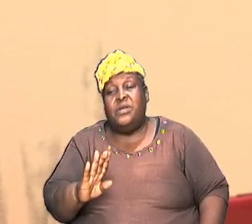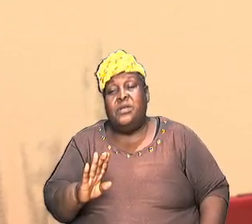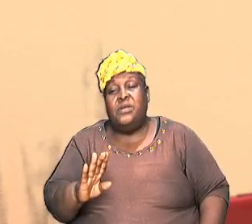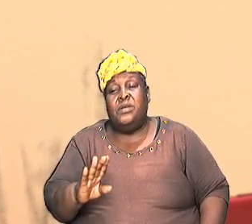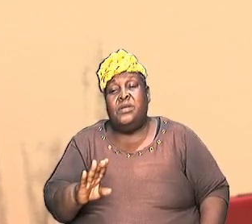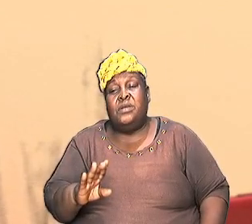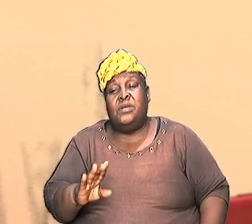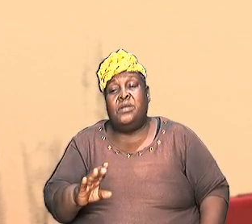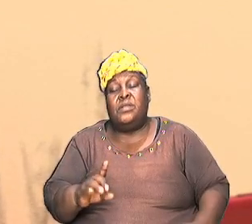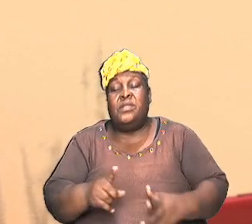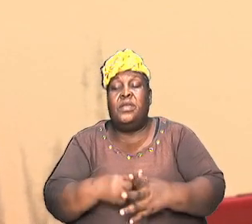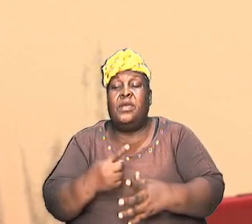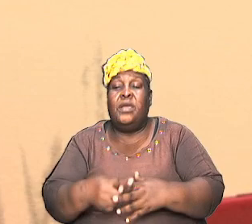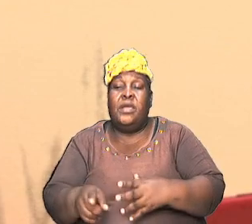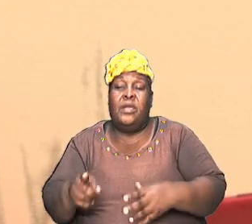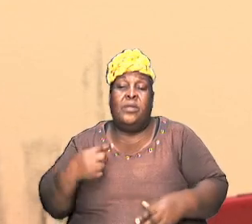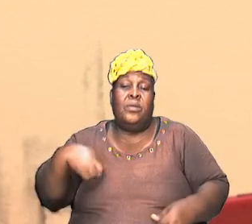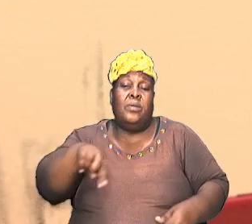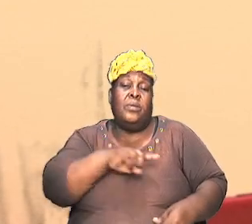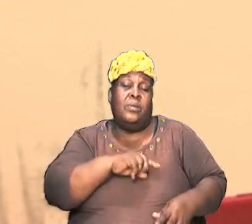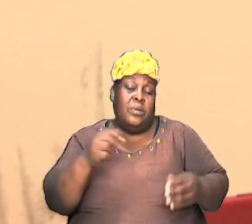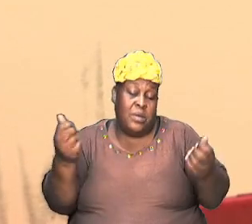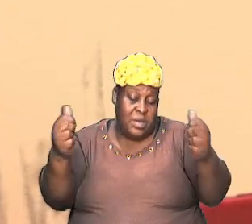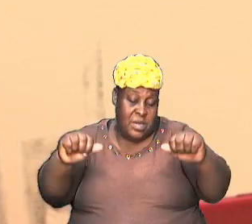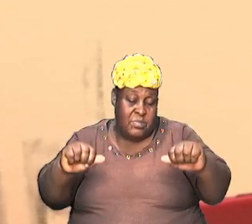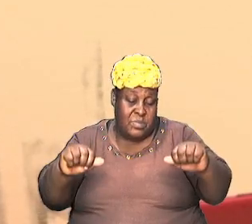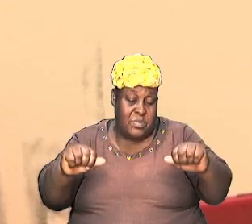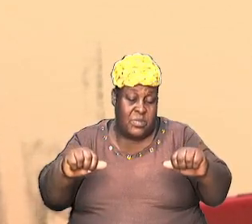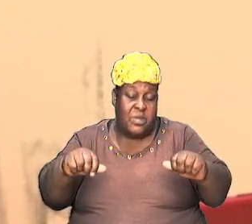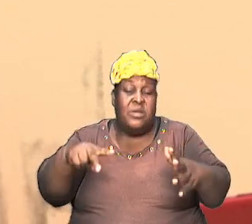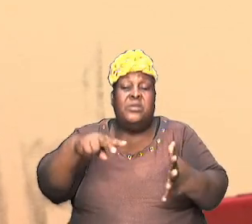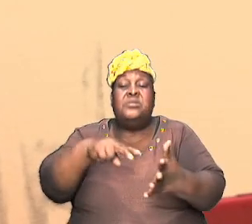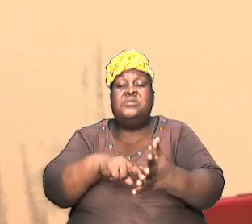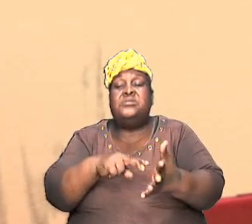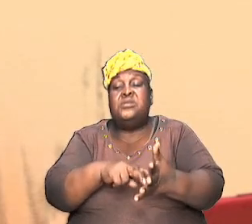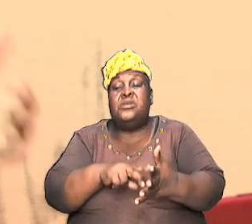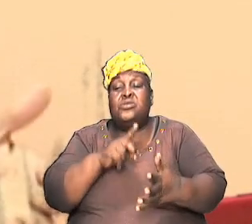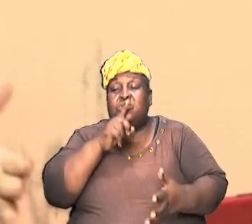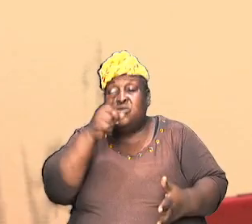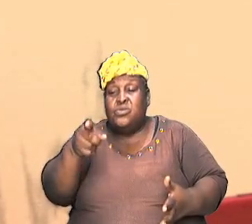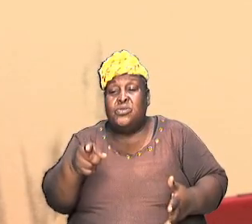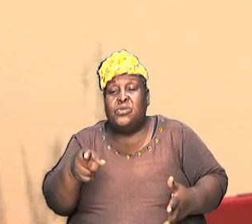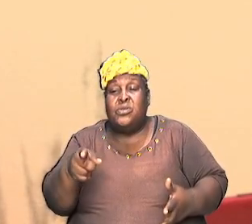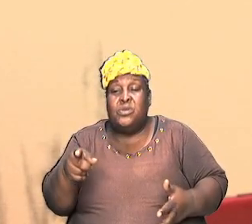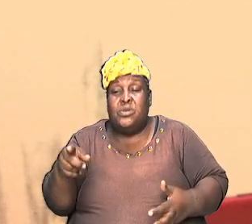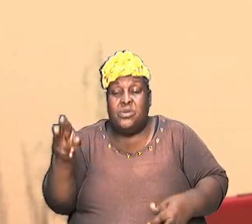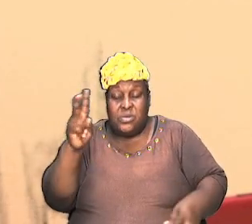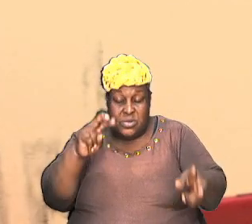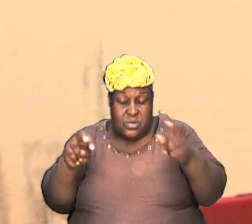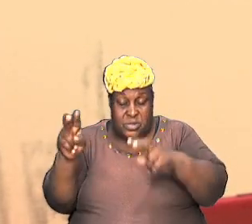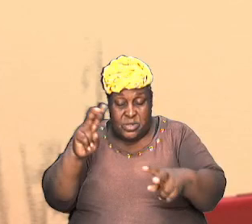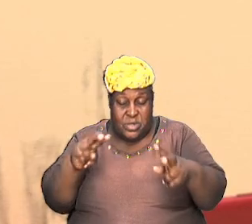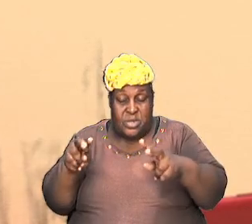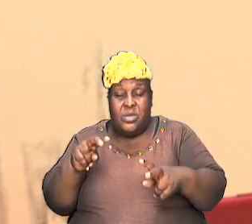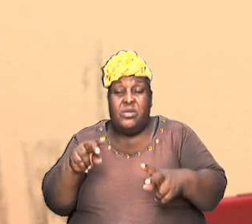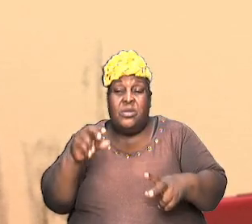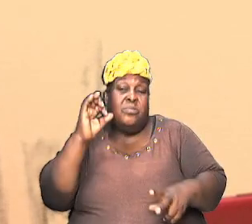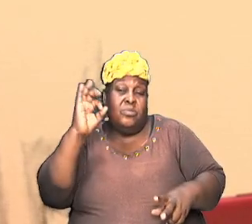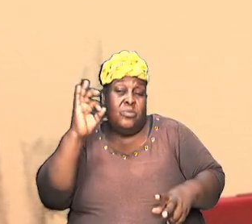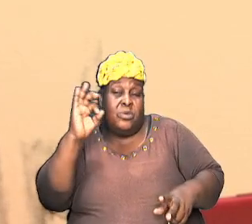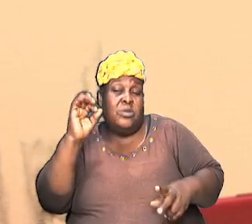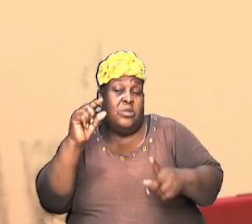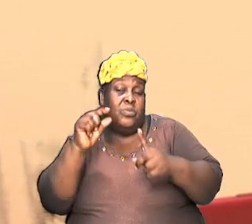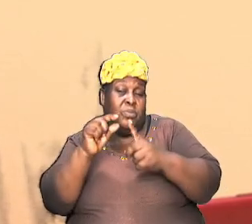then we are able to stand securely as we seek to declare the gospel of Jesus Christ and